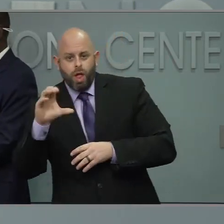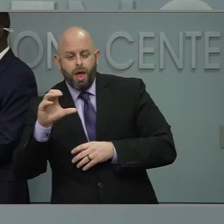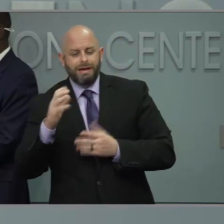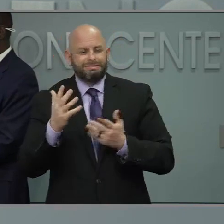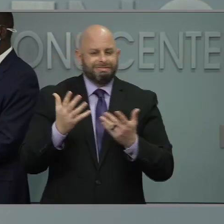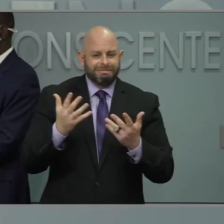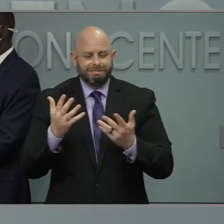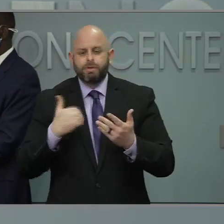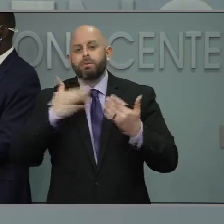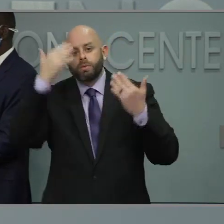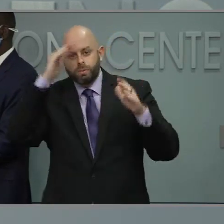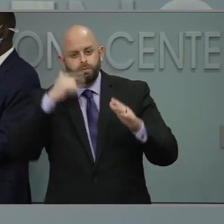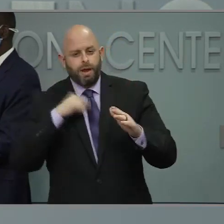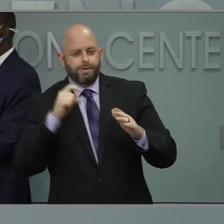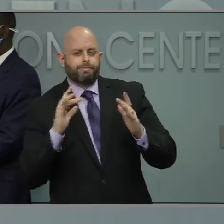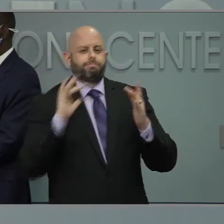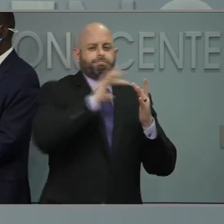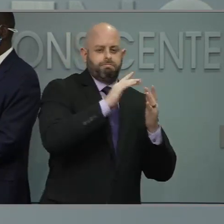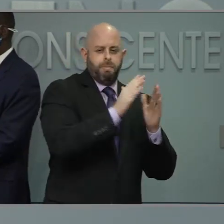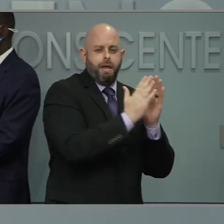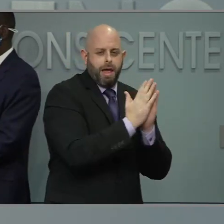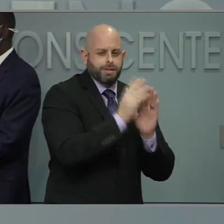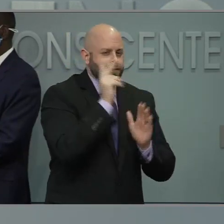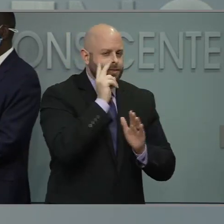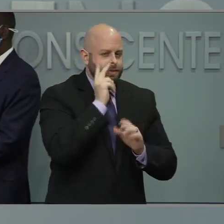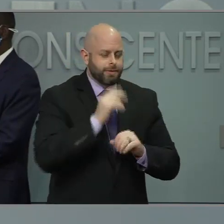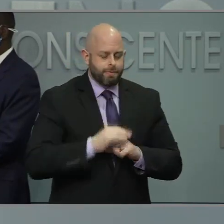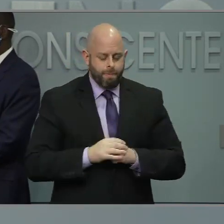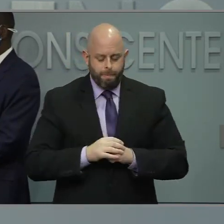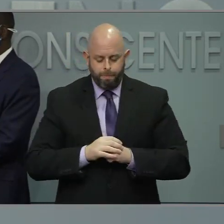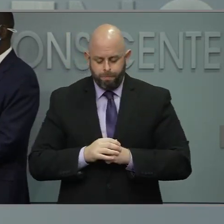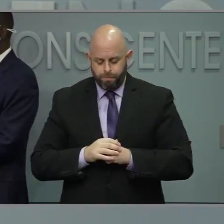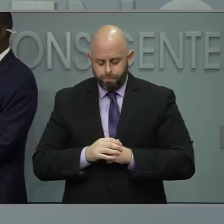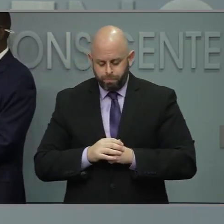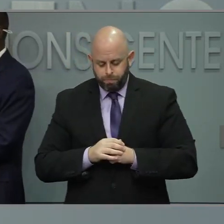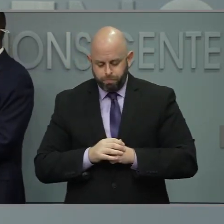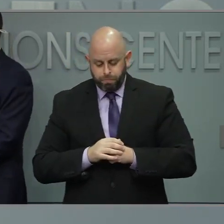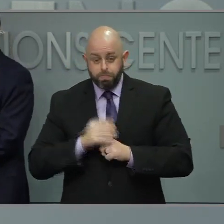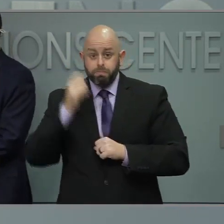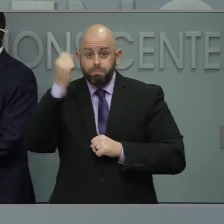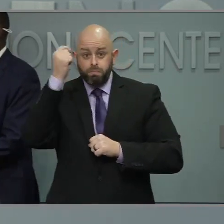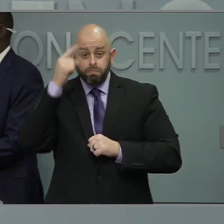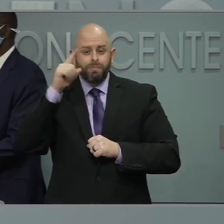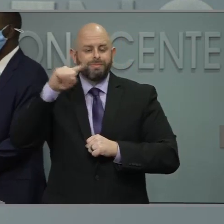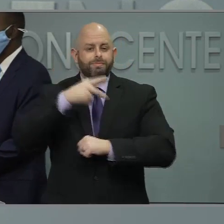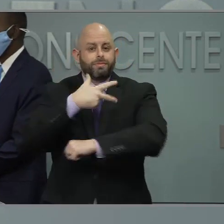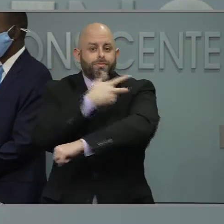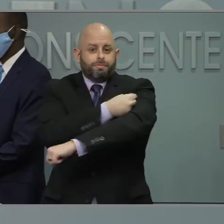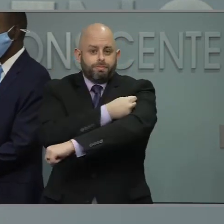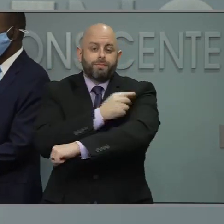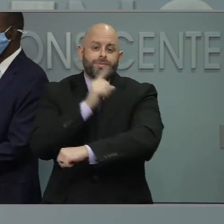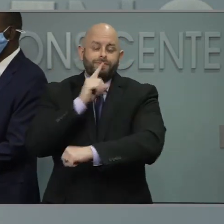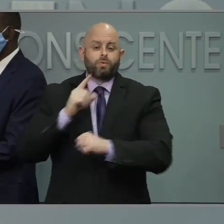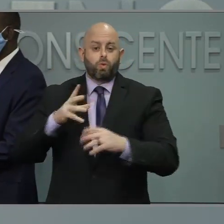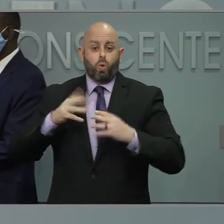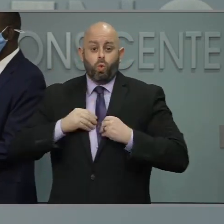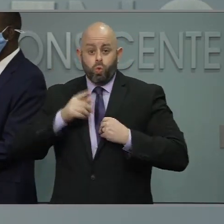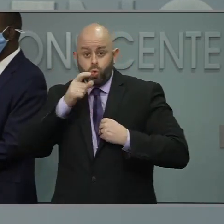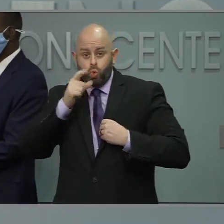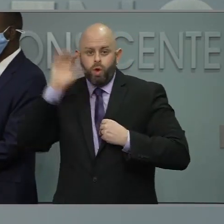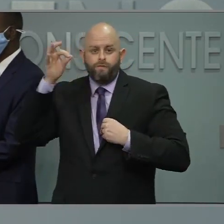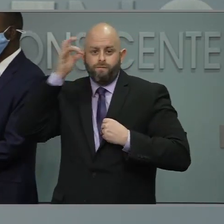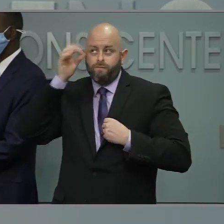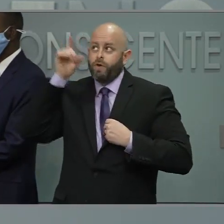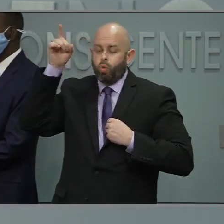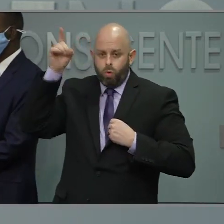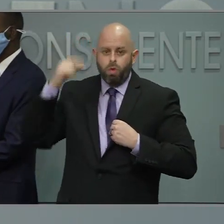with you on the data question. Overall, what we have been saying, right, this is a federal asset that when we are agreeing to take this